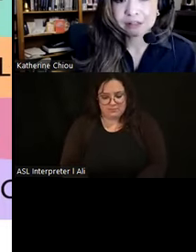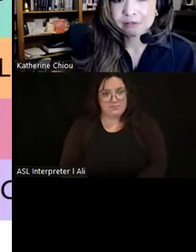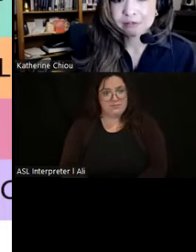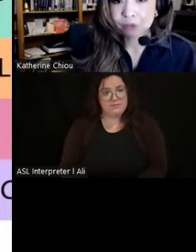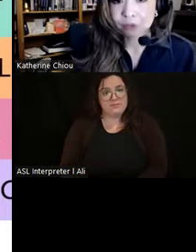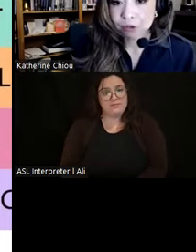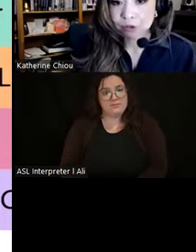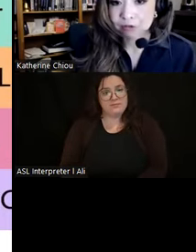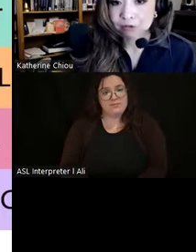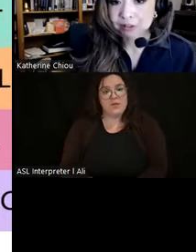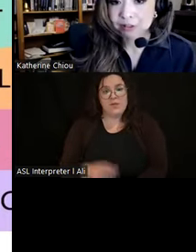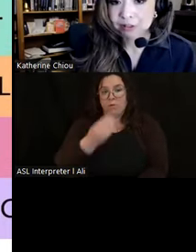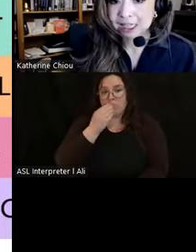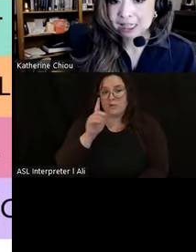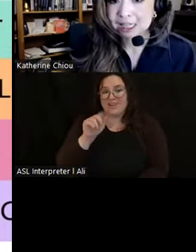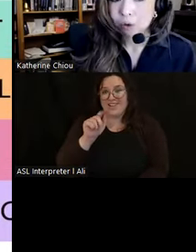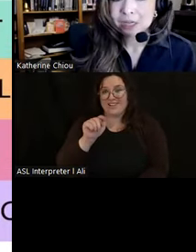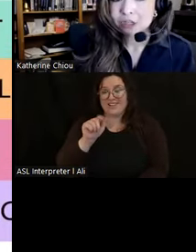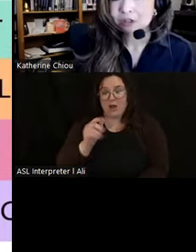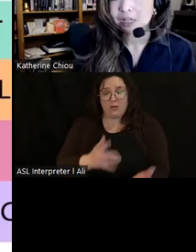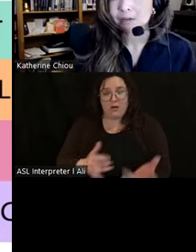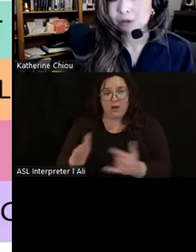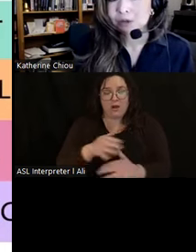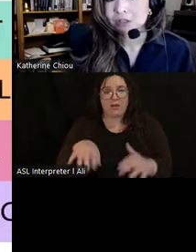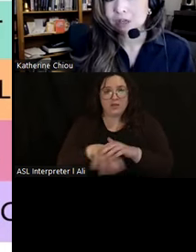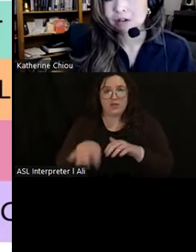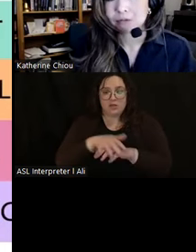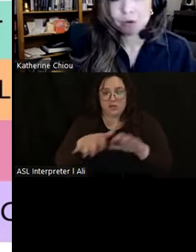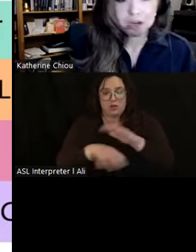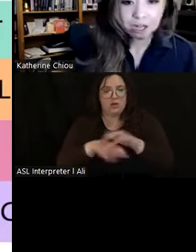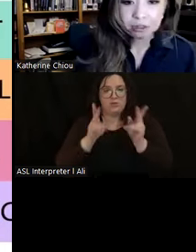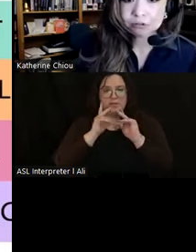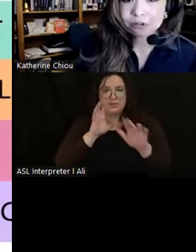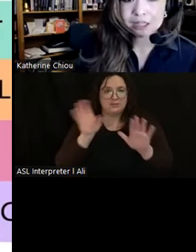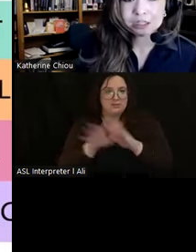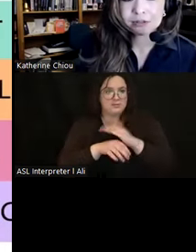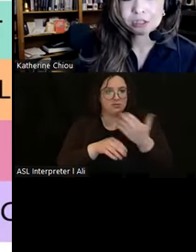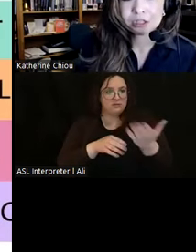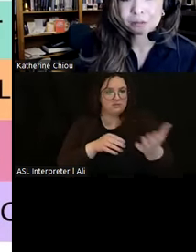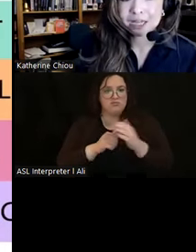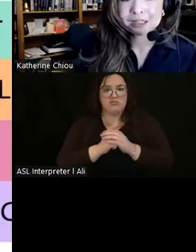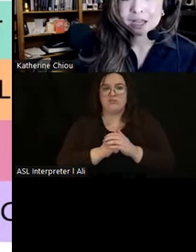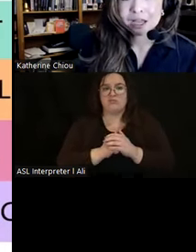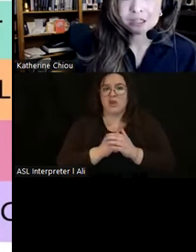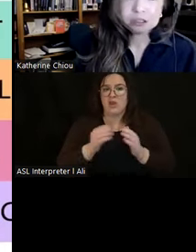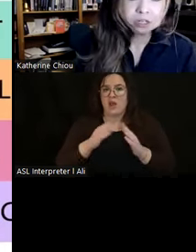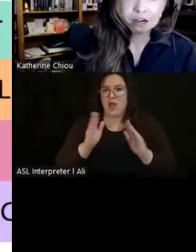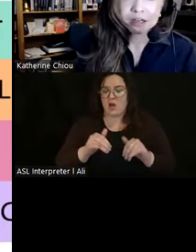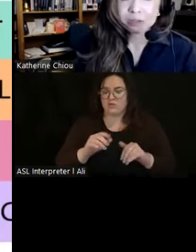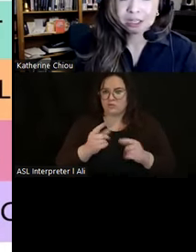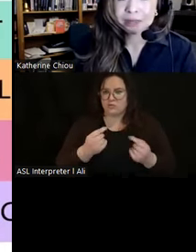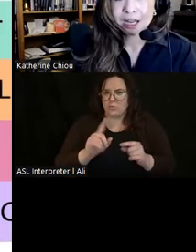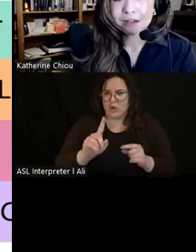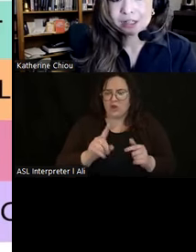of food-related data, what we have is a picture that emerges of where household food activities took place, including